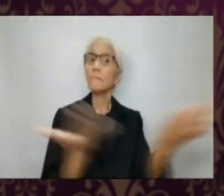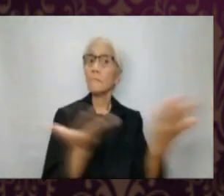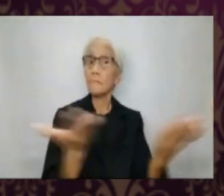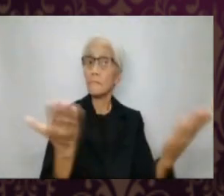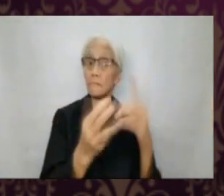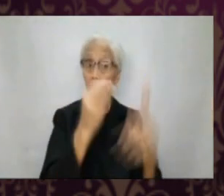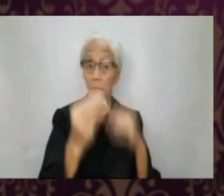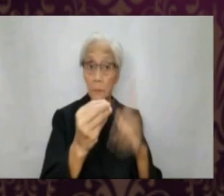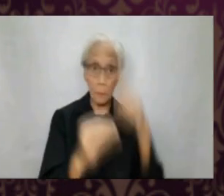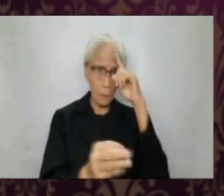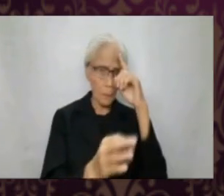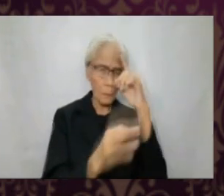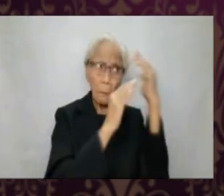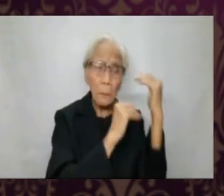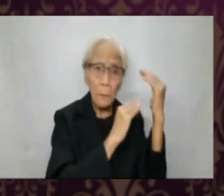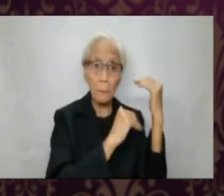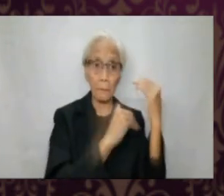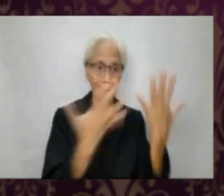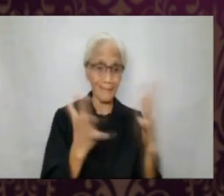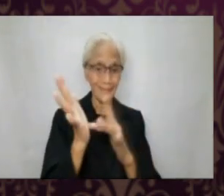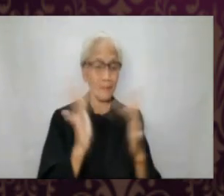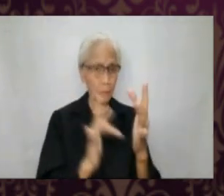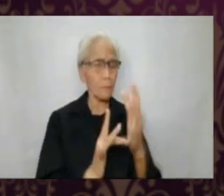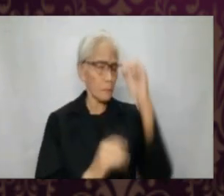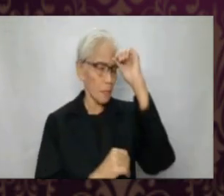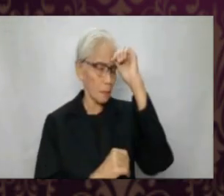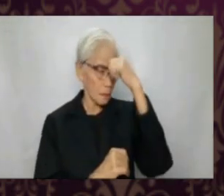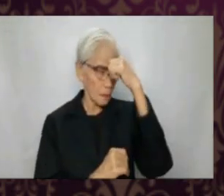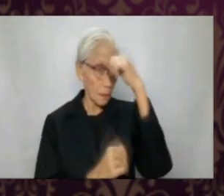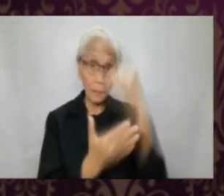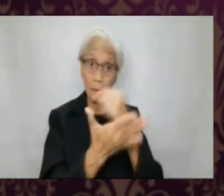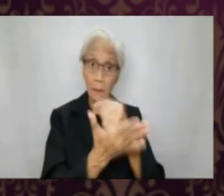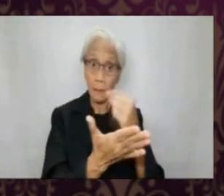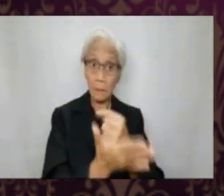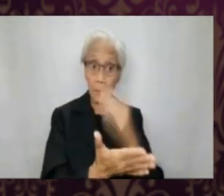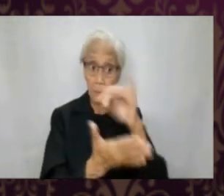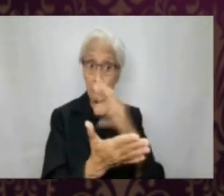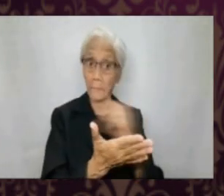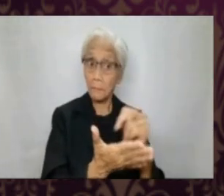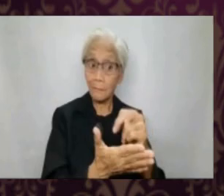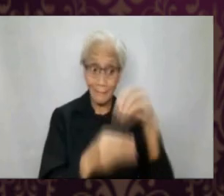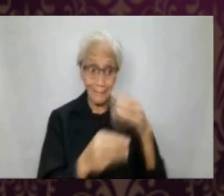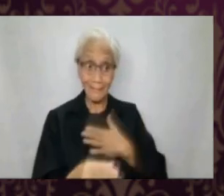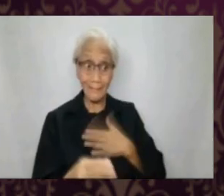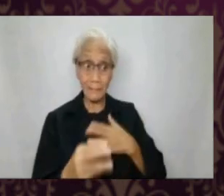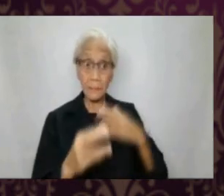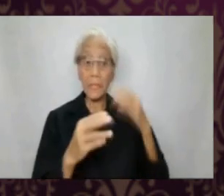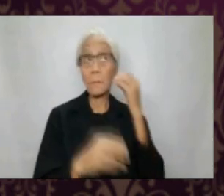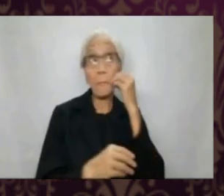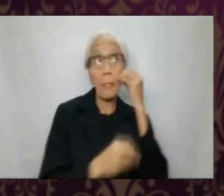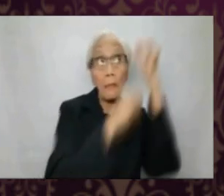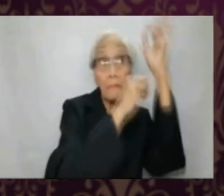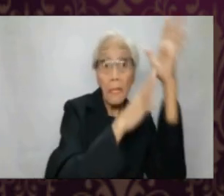instrument of heaven. This is about hope. Jesus reminds us in the Gospel of John,